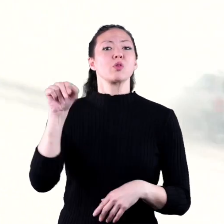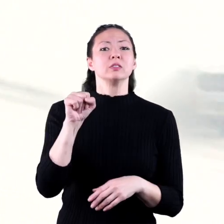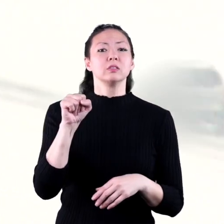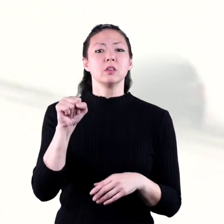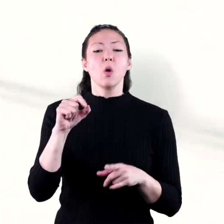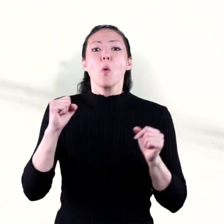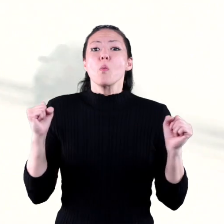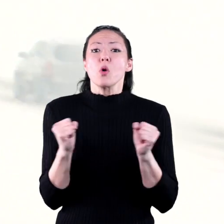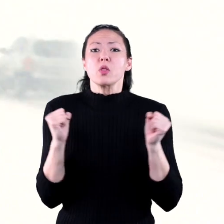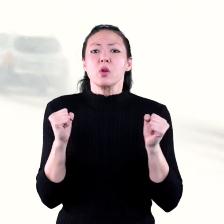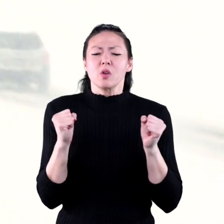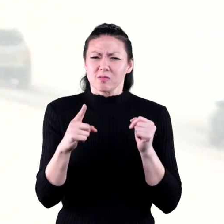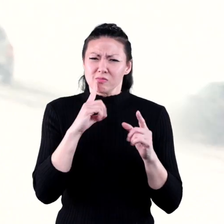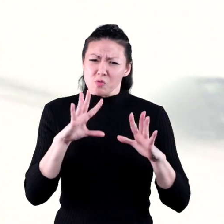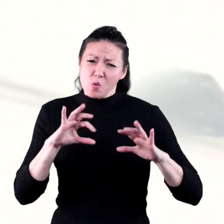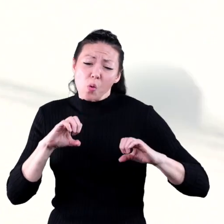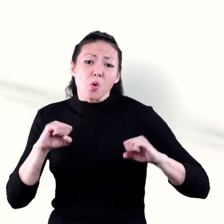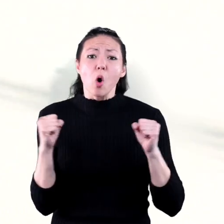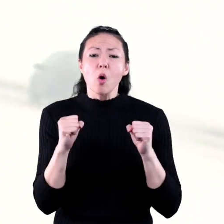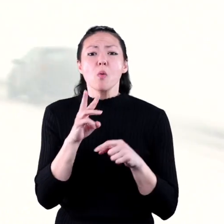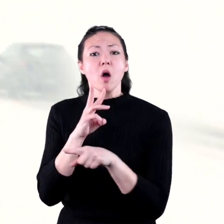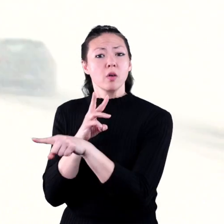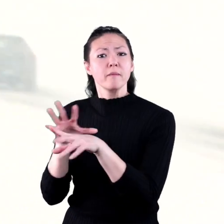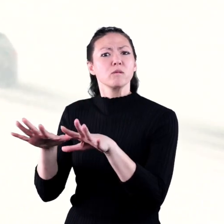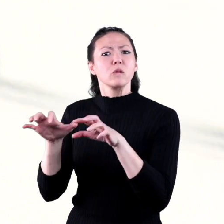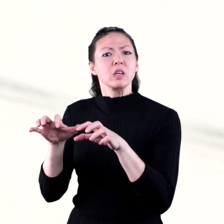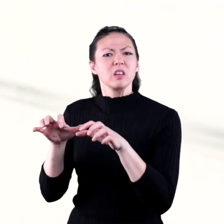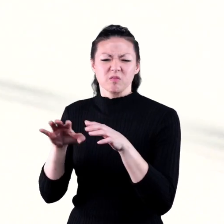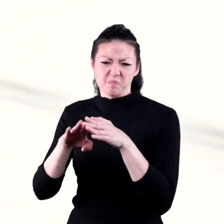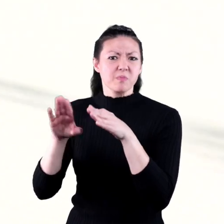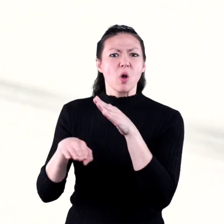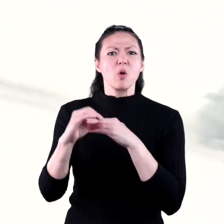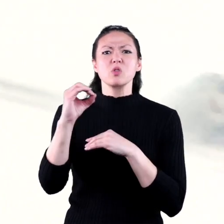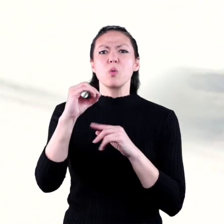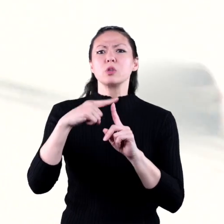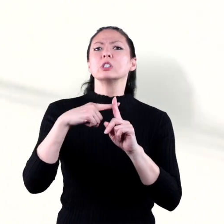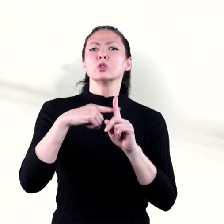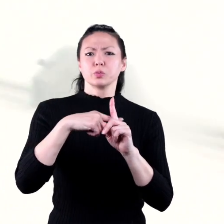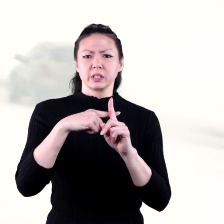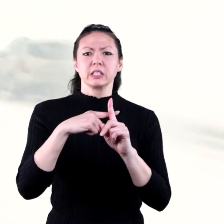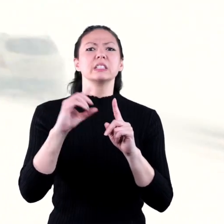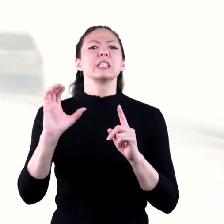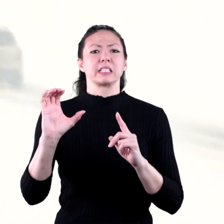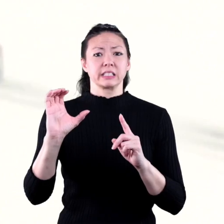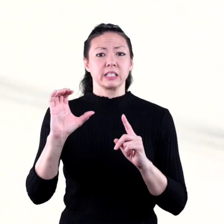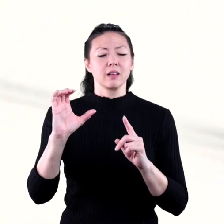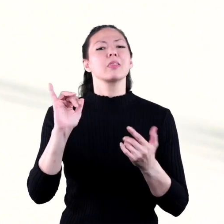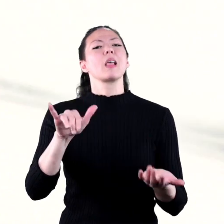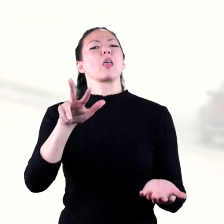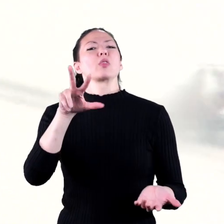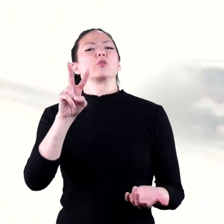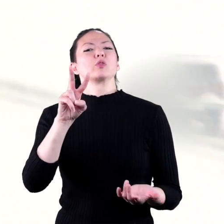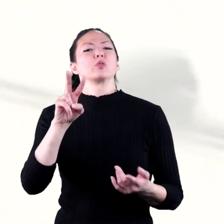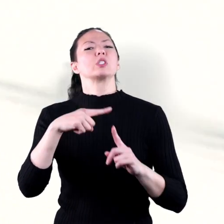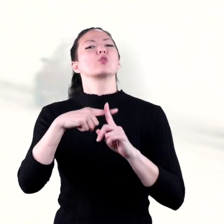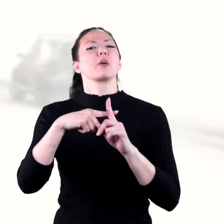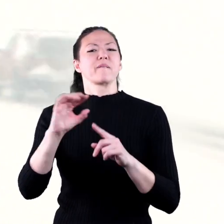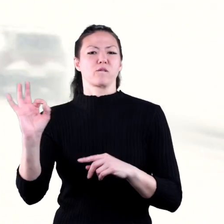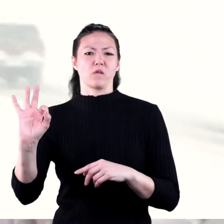can be brutally cold. Water freezes at zero degrees Celsius. That's 32 degrees Fahrenheit.